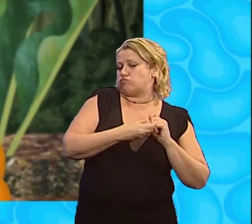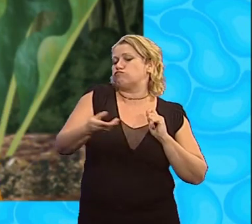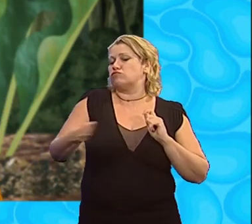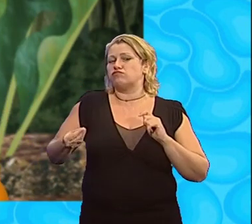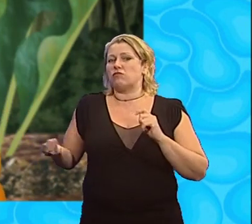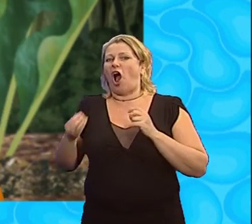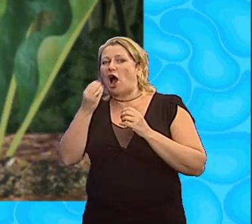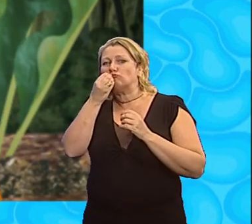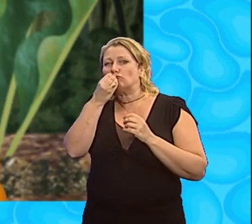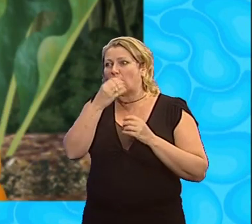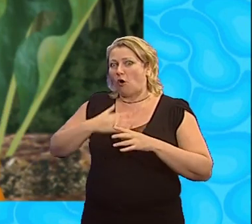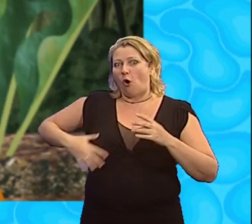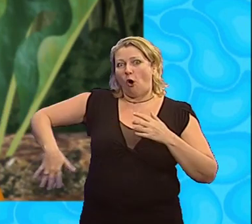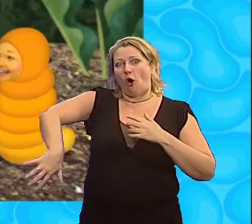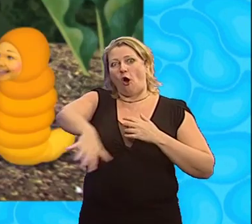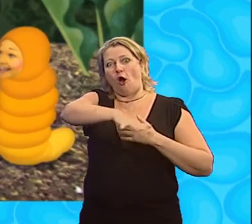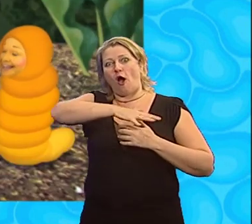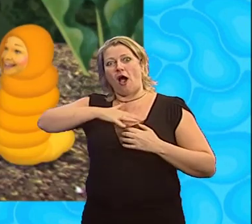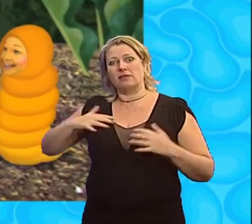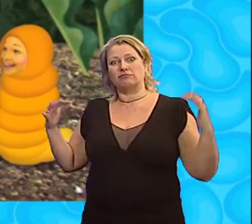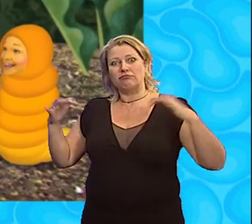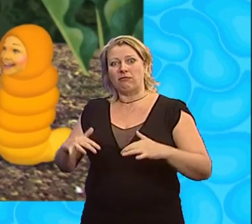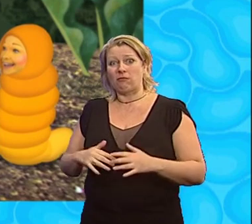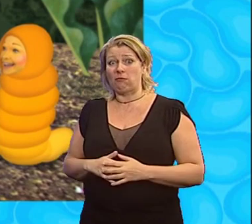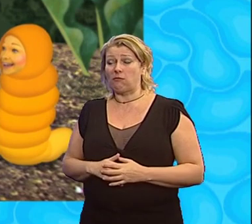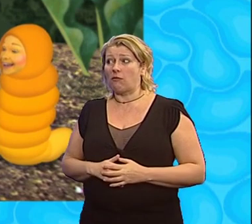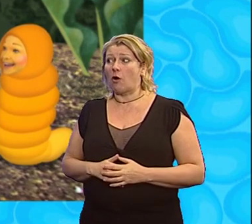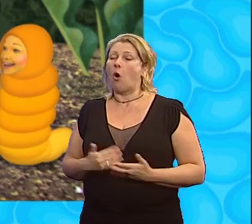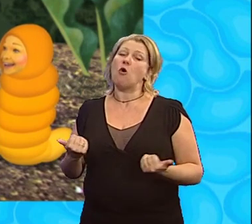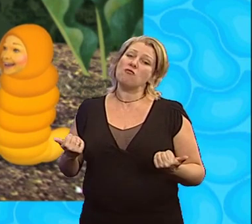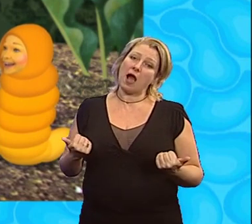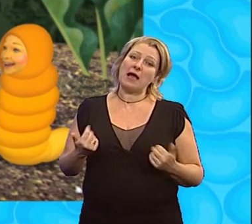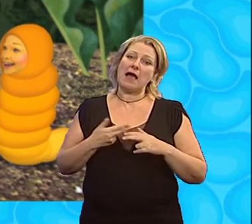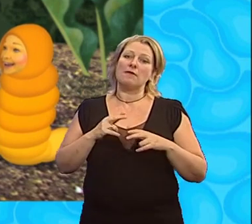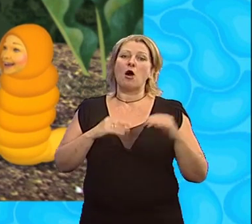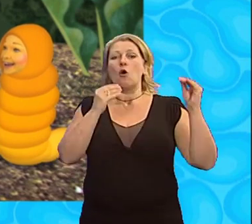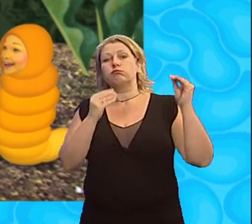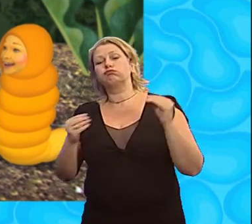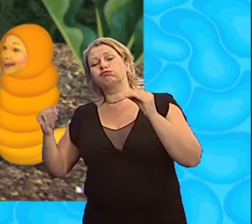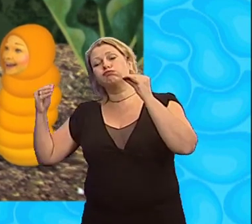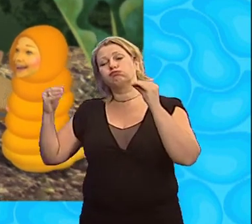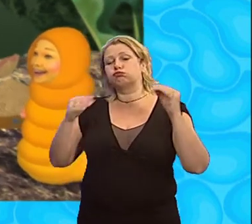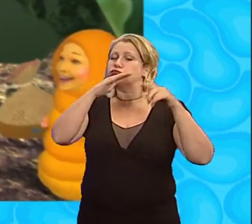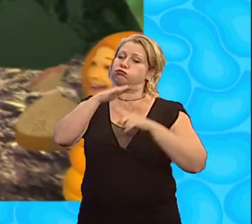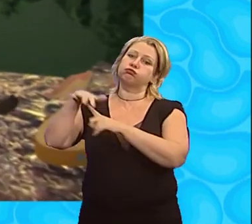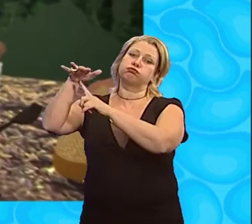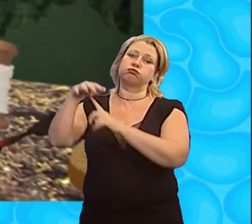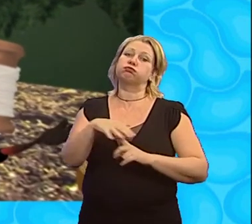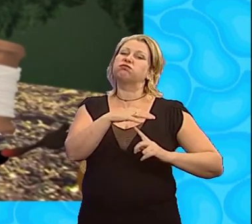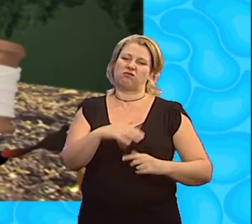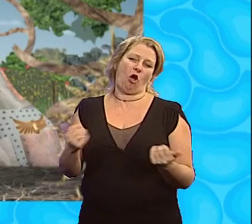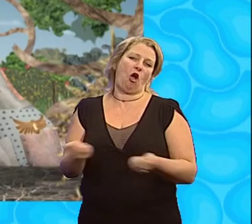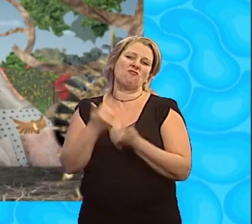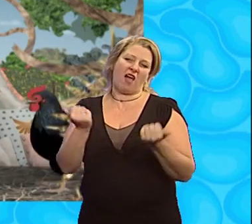of crunchy crumbs for our guests Well, as long as I float down slowly What could happen?